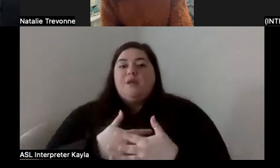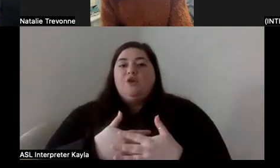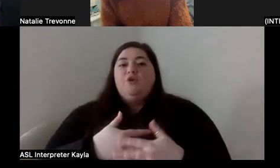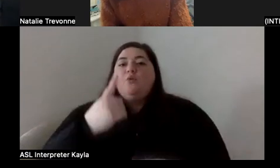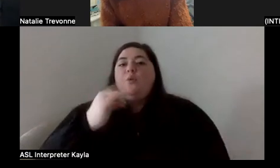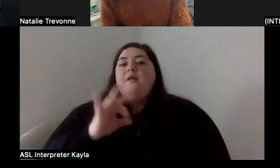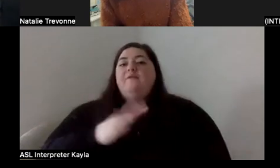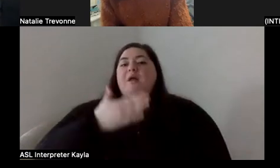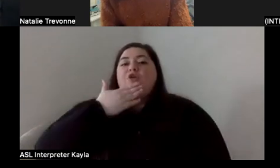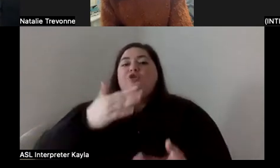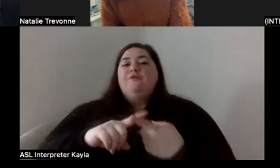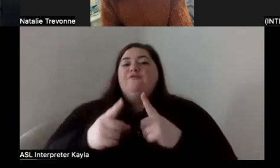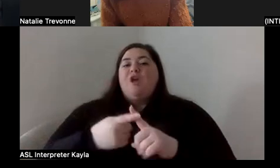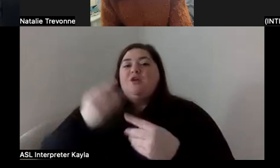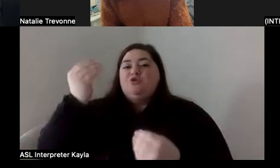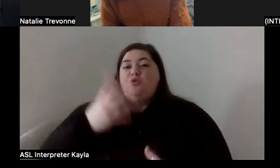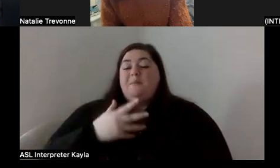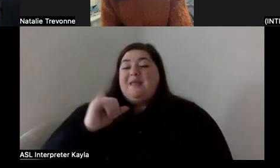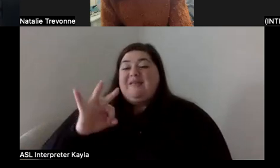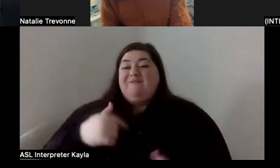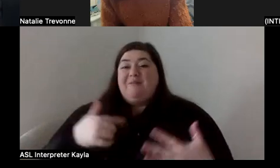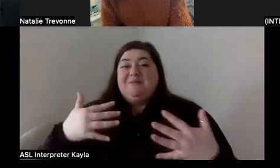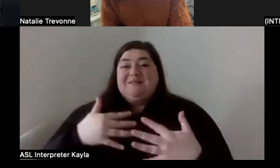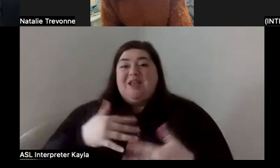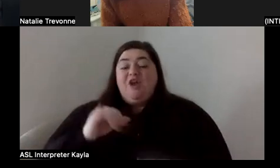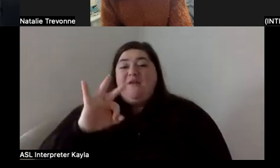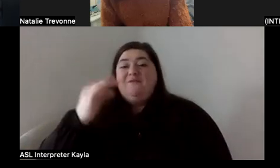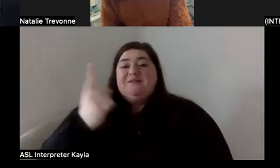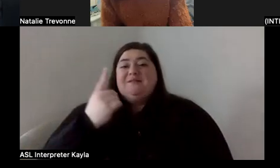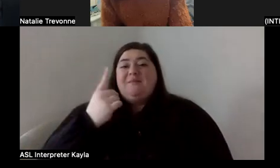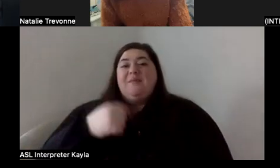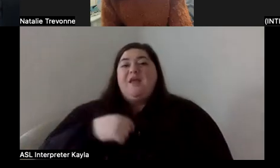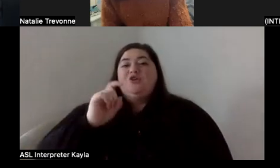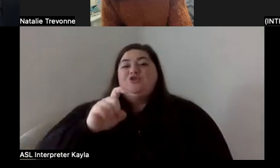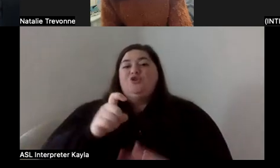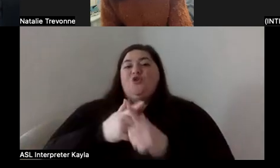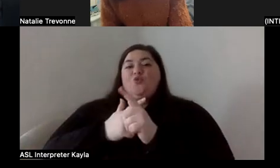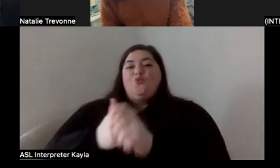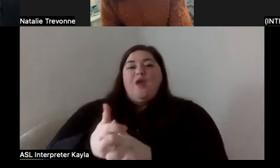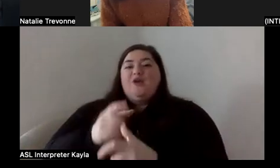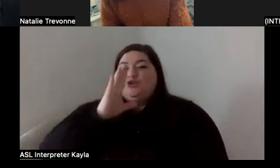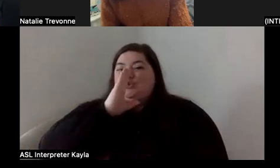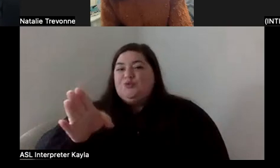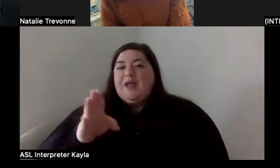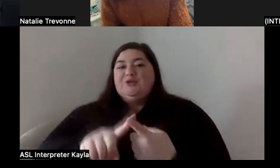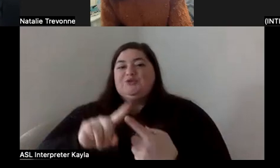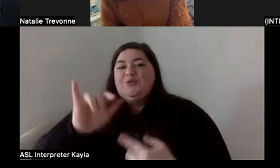me that anything that I'm ever scared of, I should run straight towards because